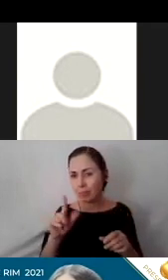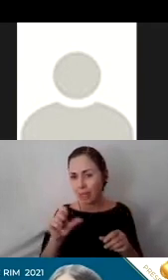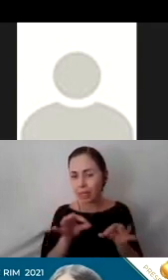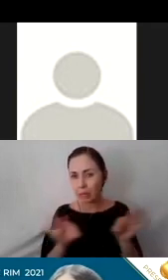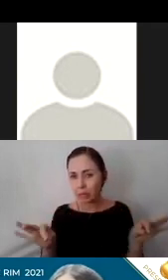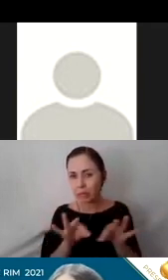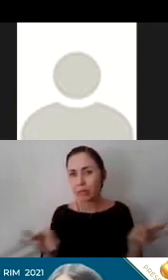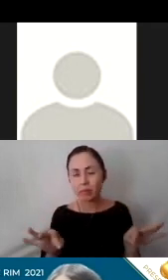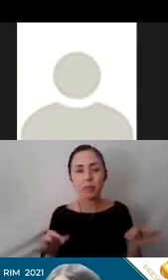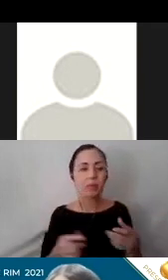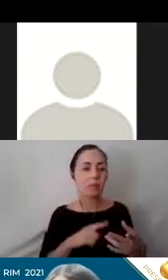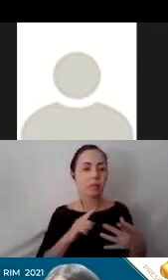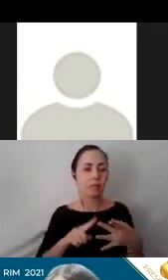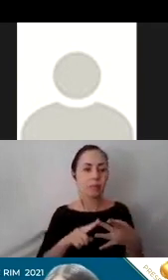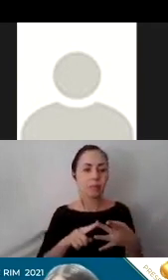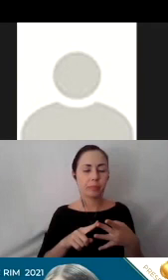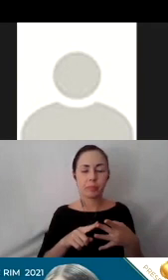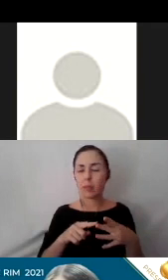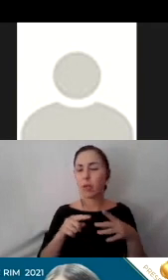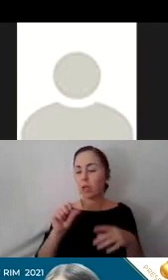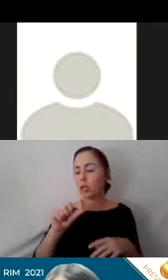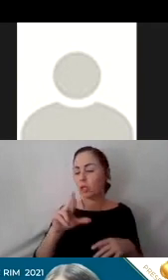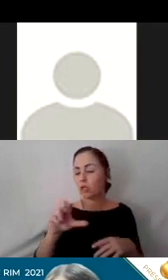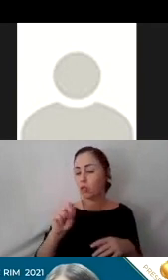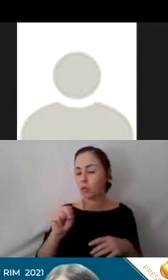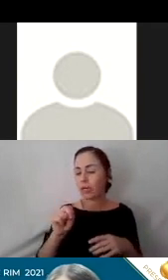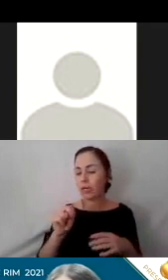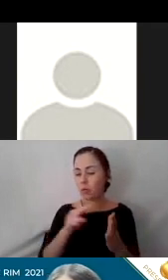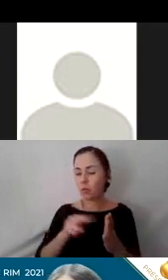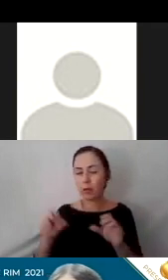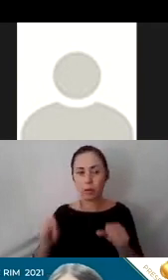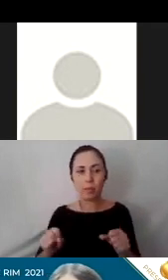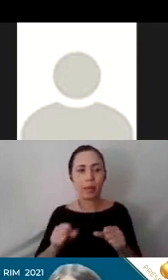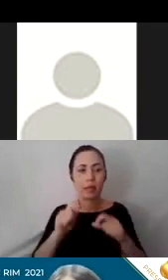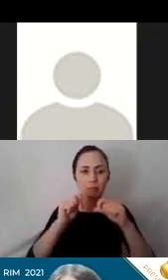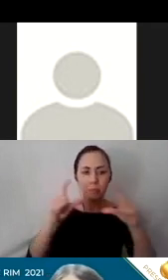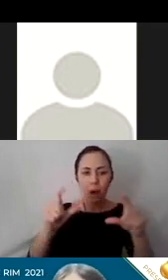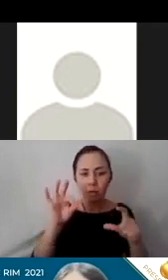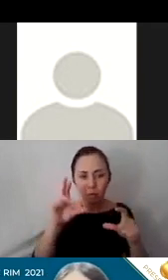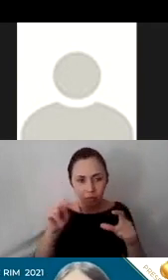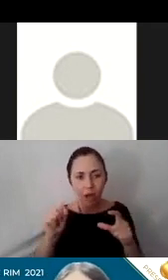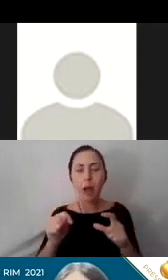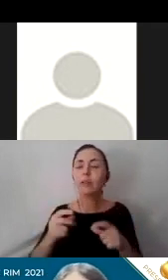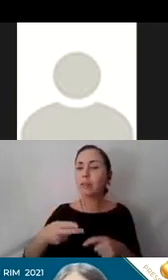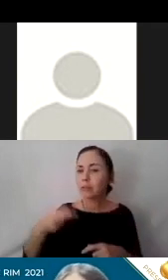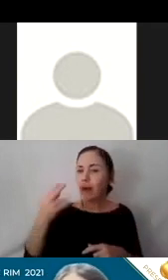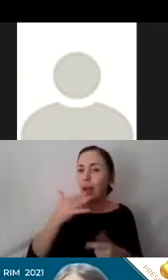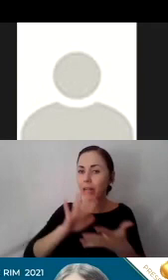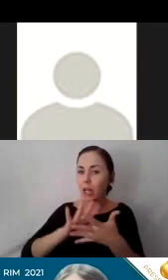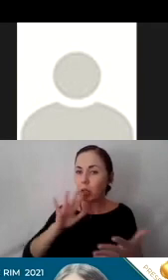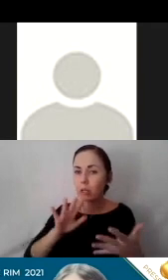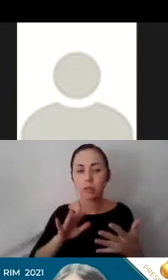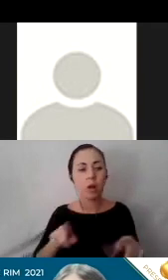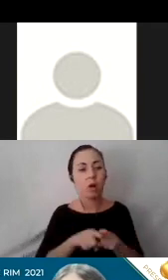files, screen reader capability, large font size, high color contrast, and